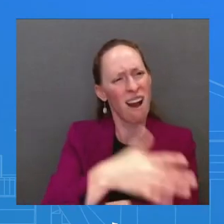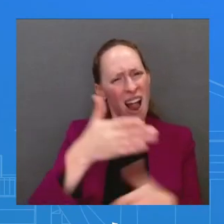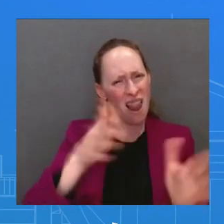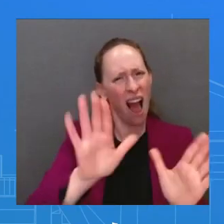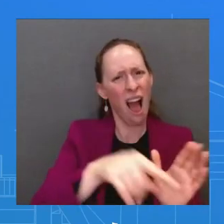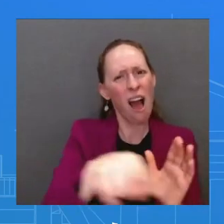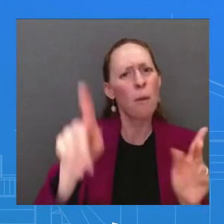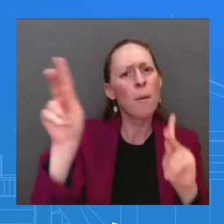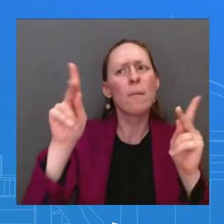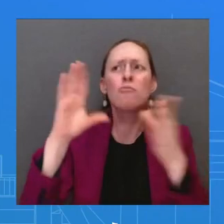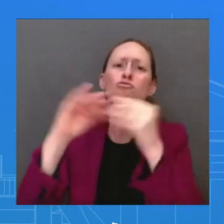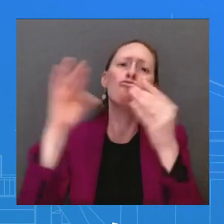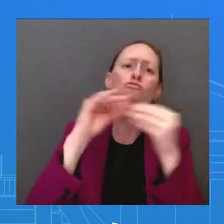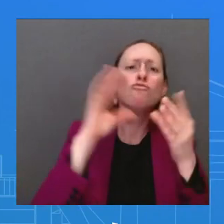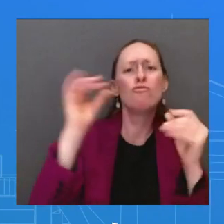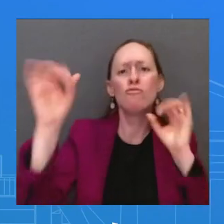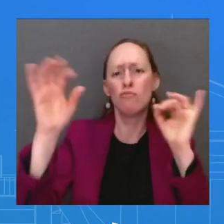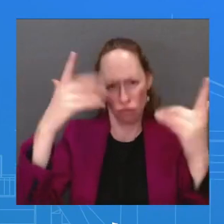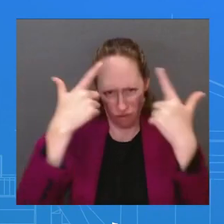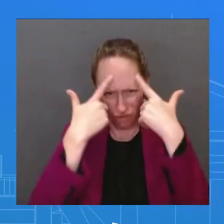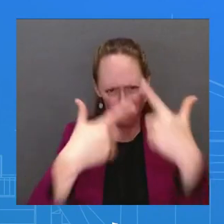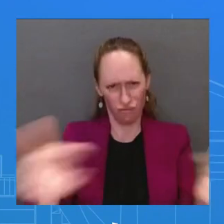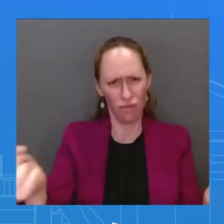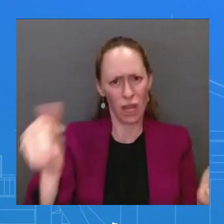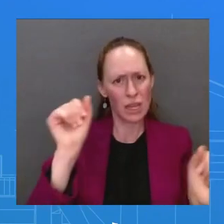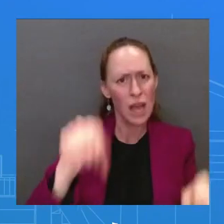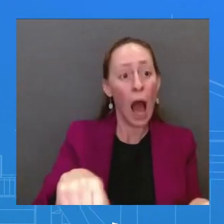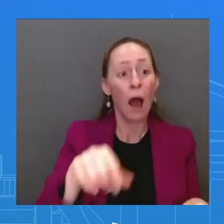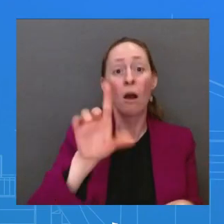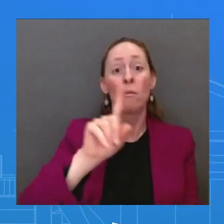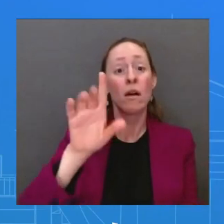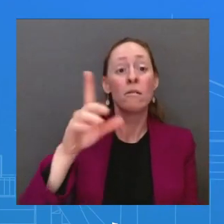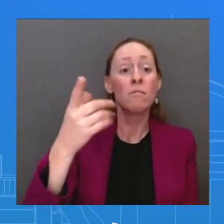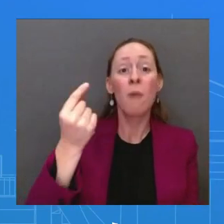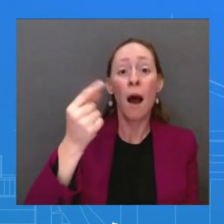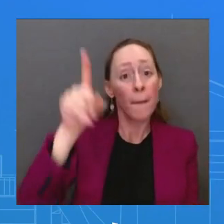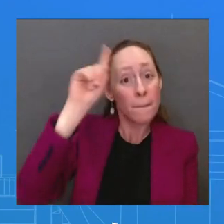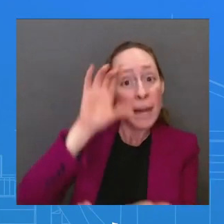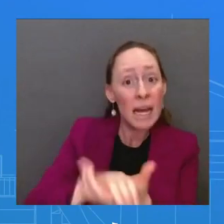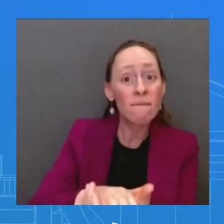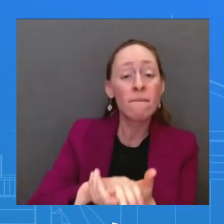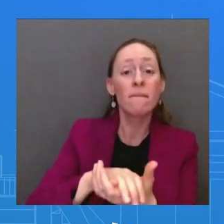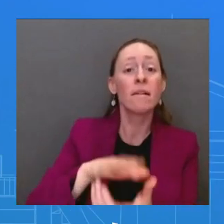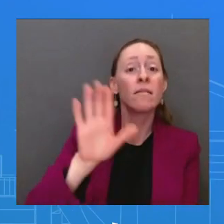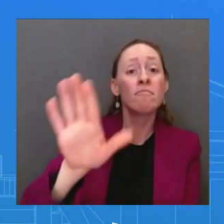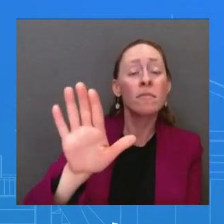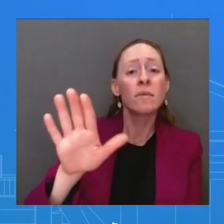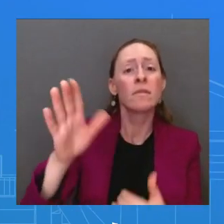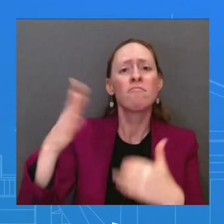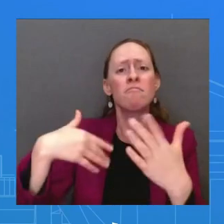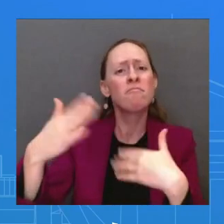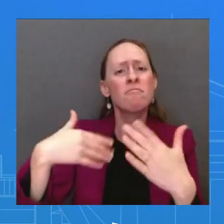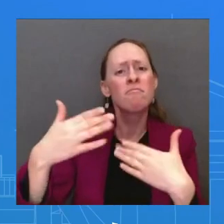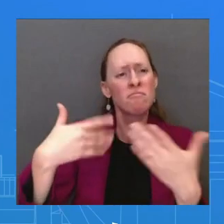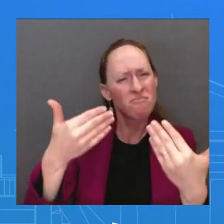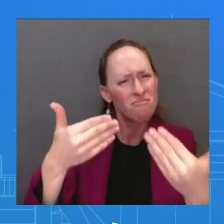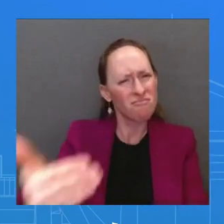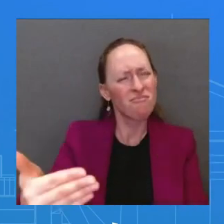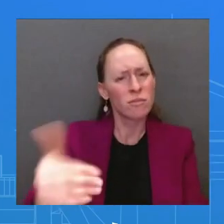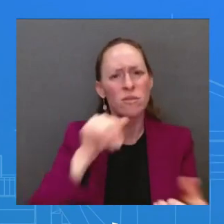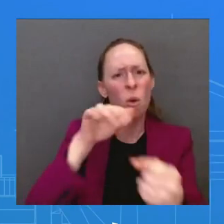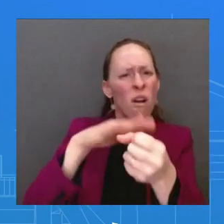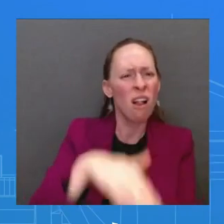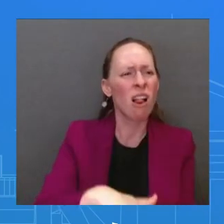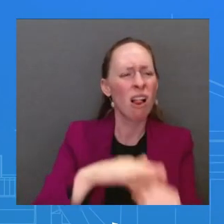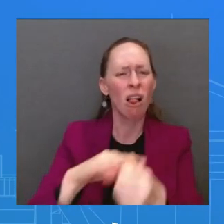Declaration of Human Rights. This trip will be no exception to that. Yeah. Thank you. What does it say about the state of Russian supply lines that they're asking of all people,